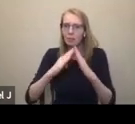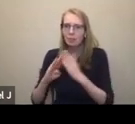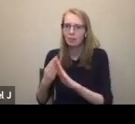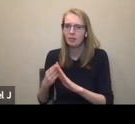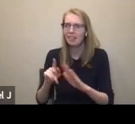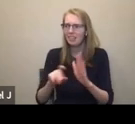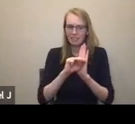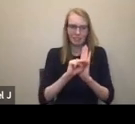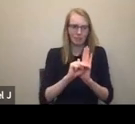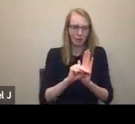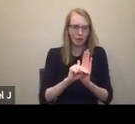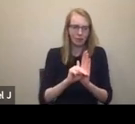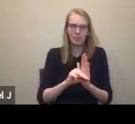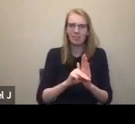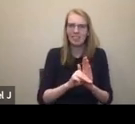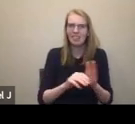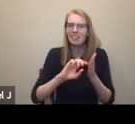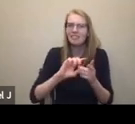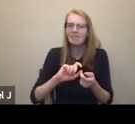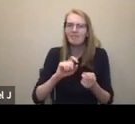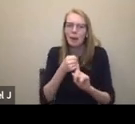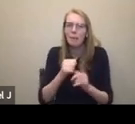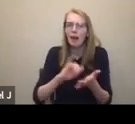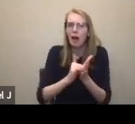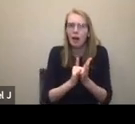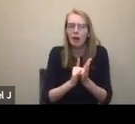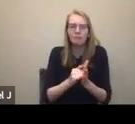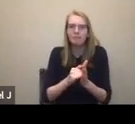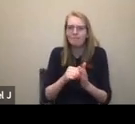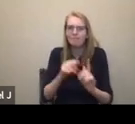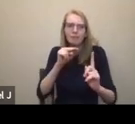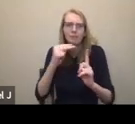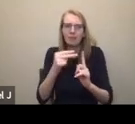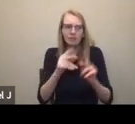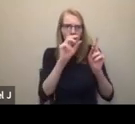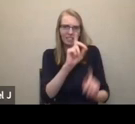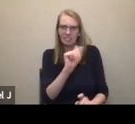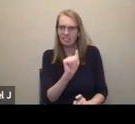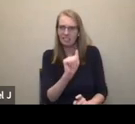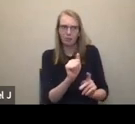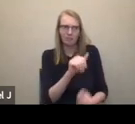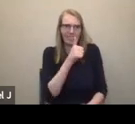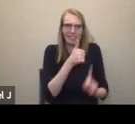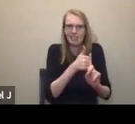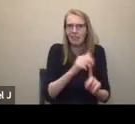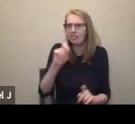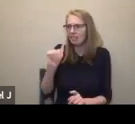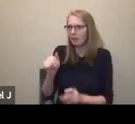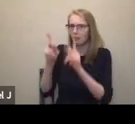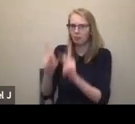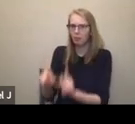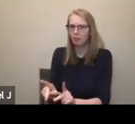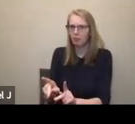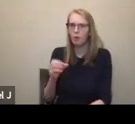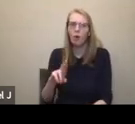disability, how you perceive being a disabled person, or how you perceive, if you're non-disabled, is how social